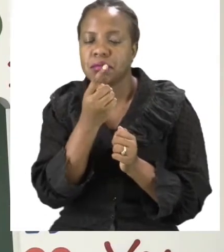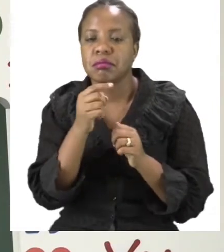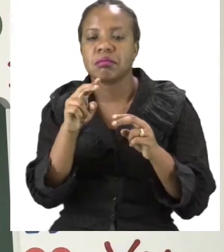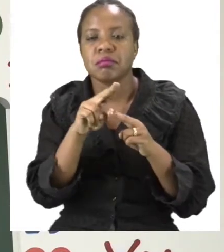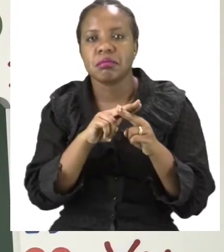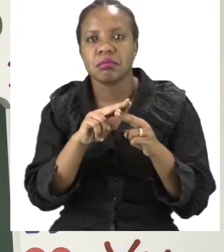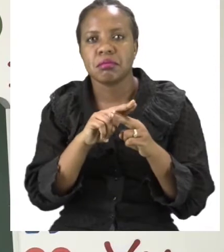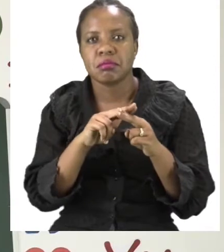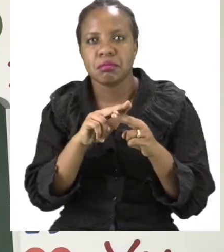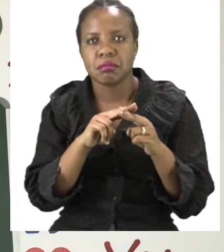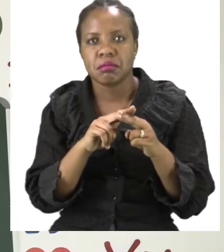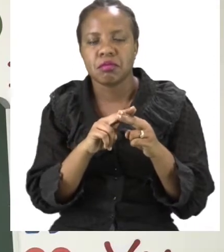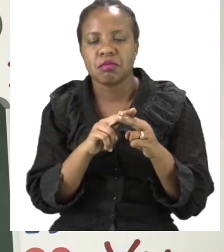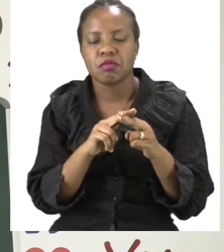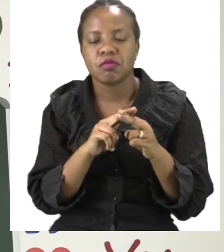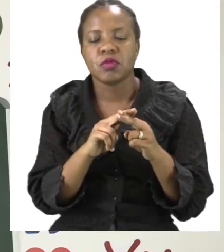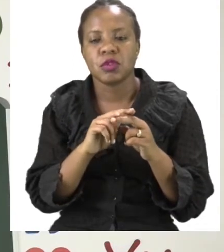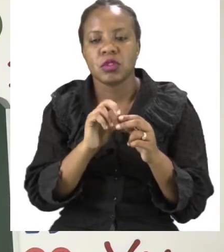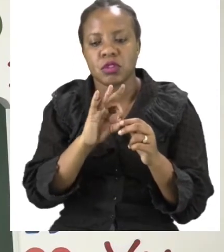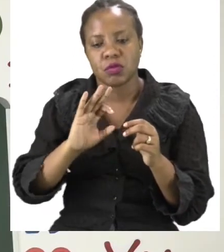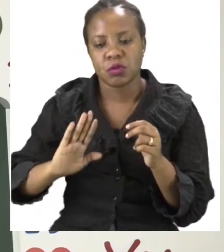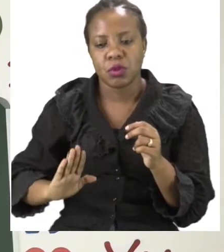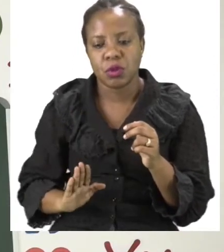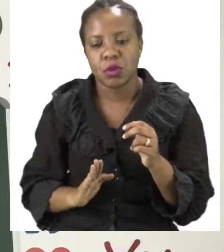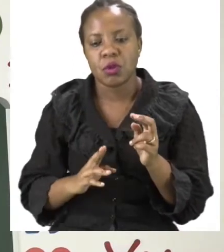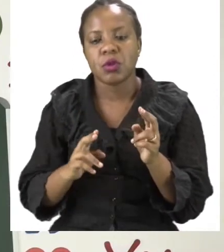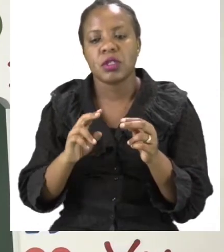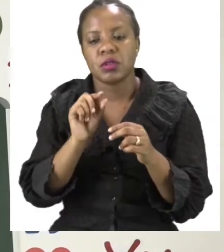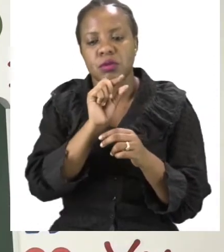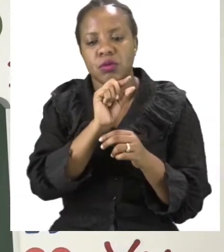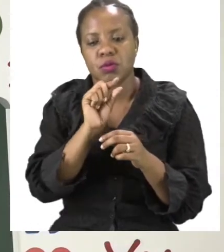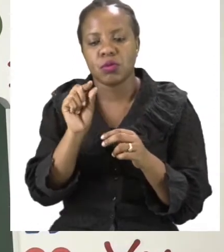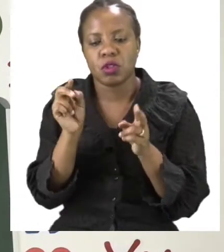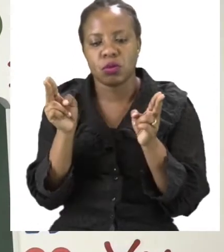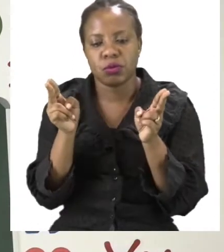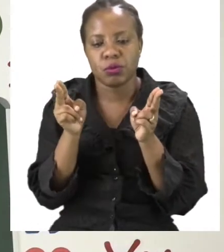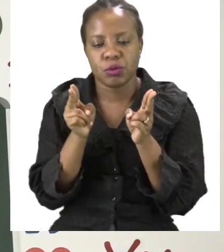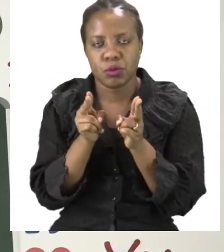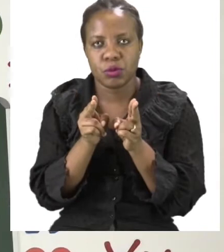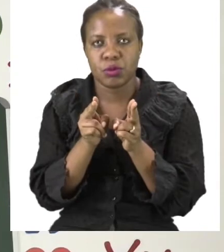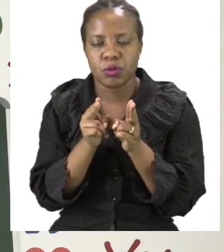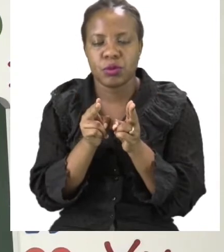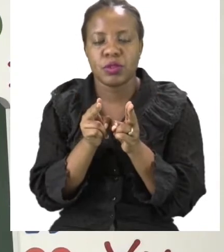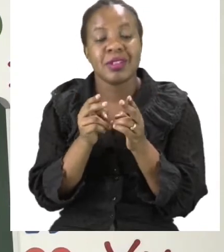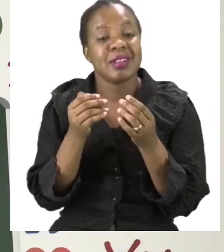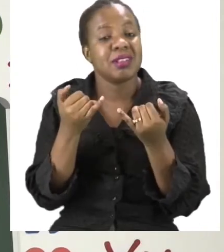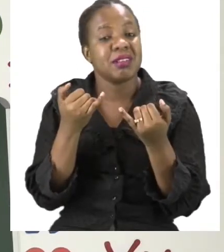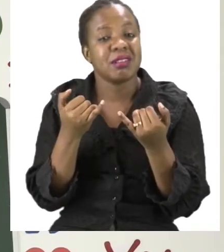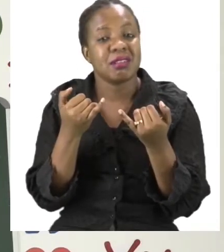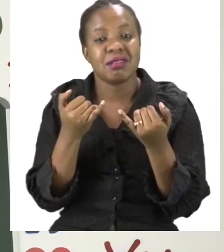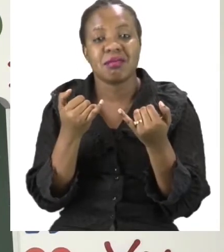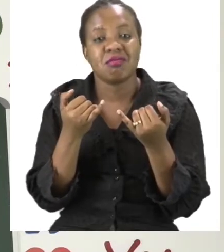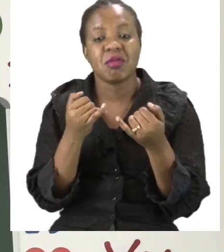shorten a word to bring it together. In this case there is no word that needs to be shortened.